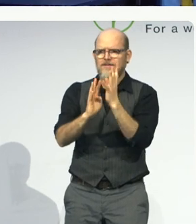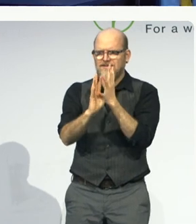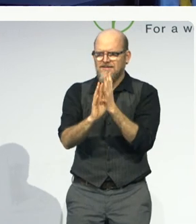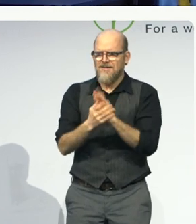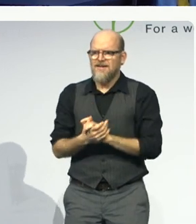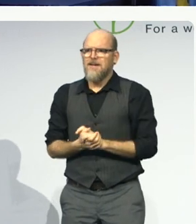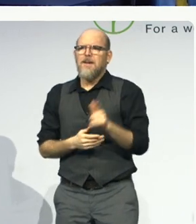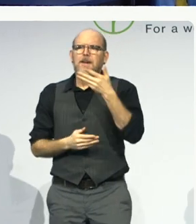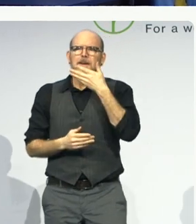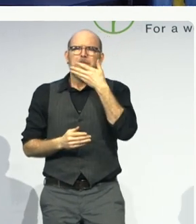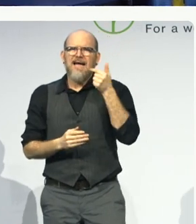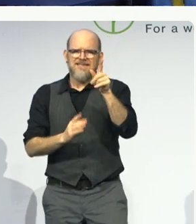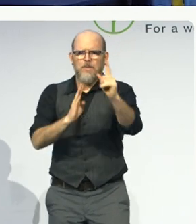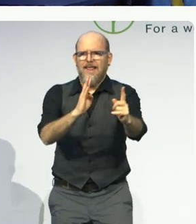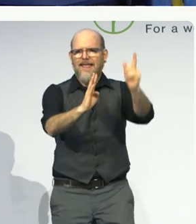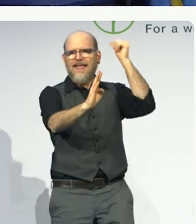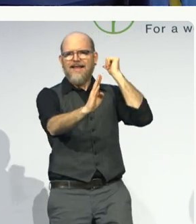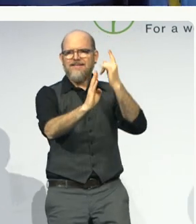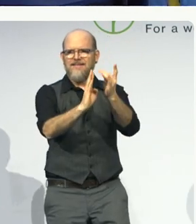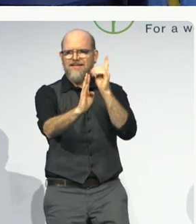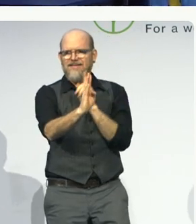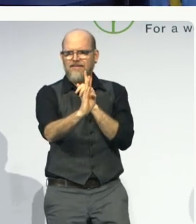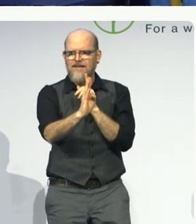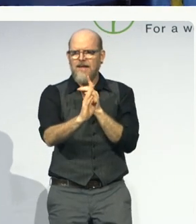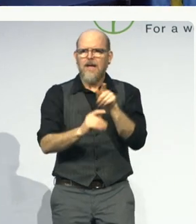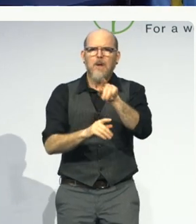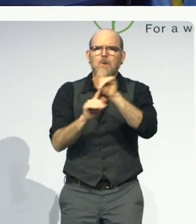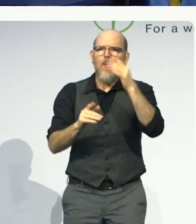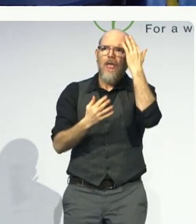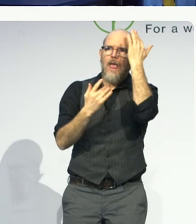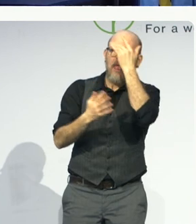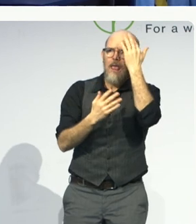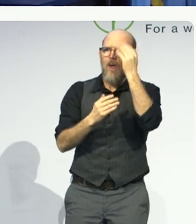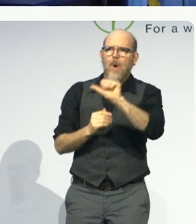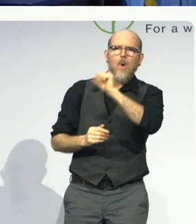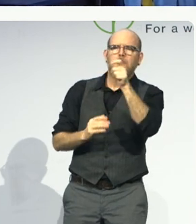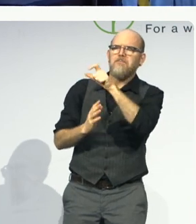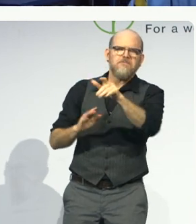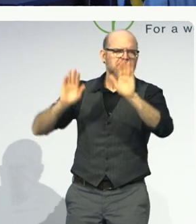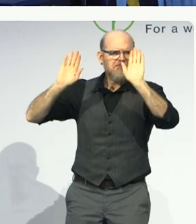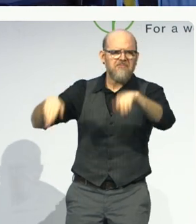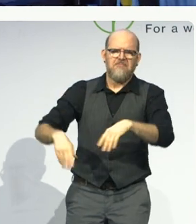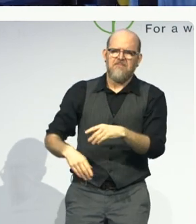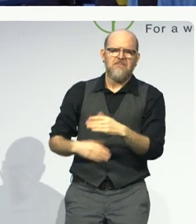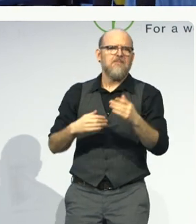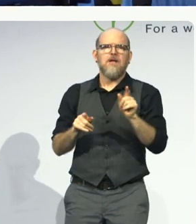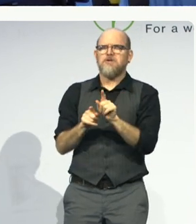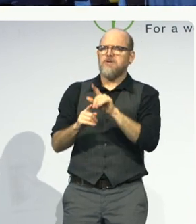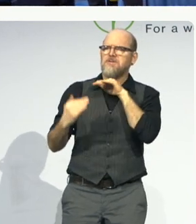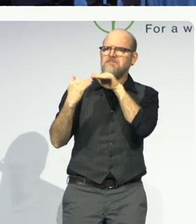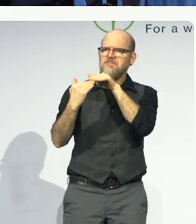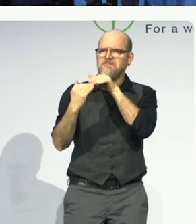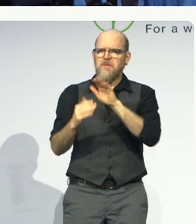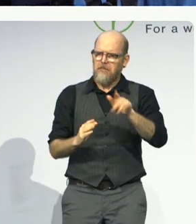the line. You won't have to worry about everybody else. So Steve took